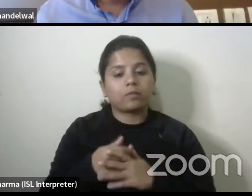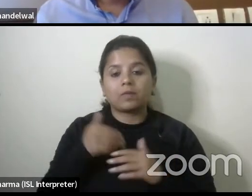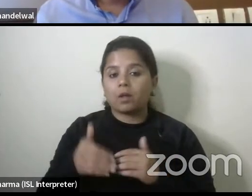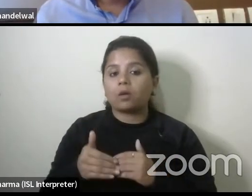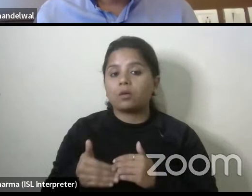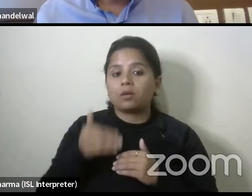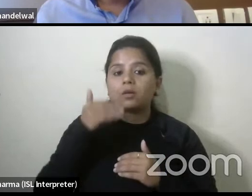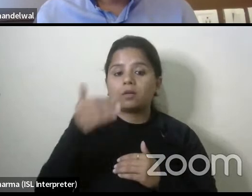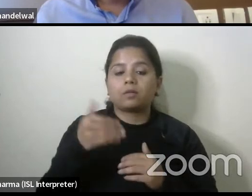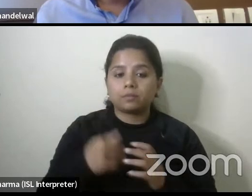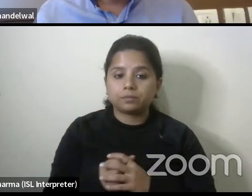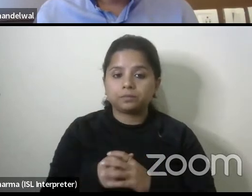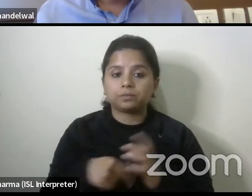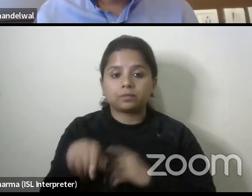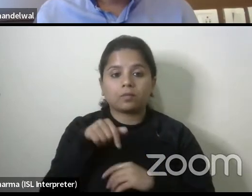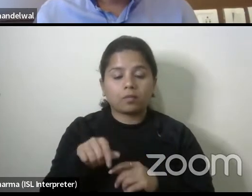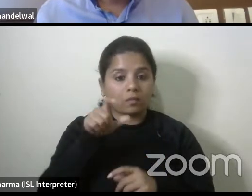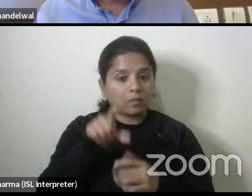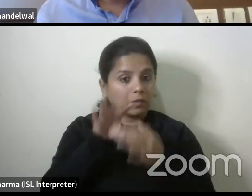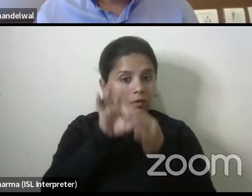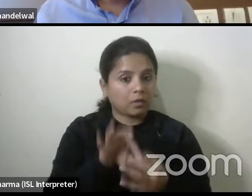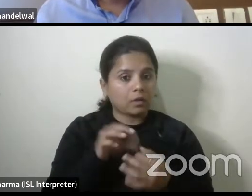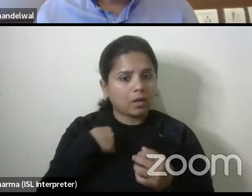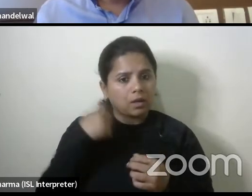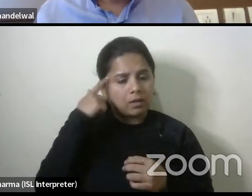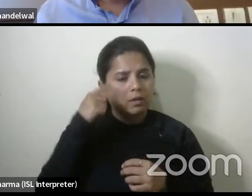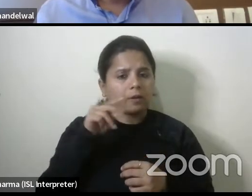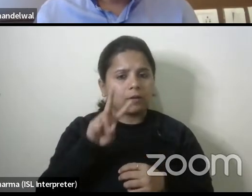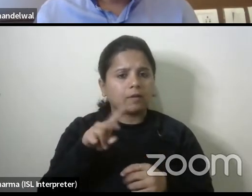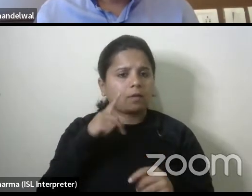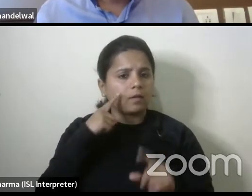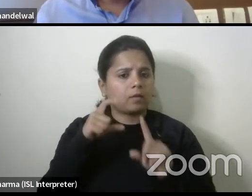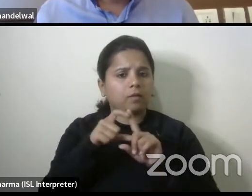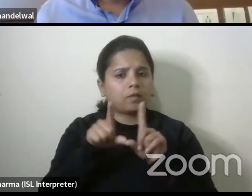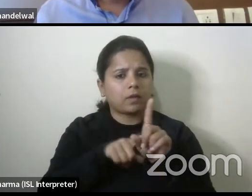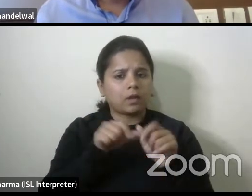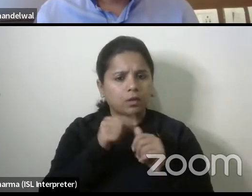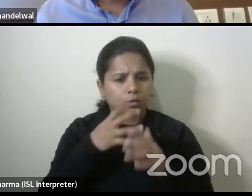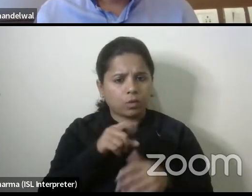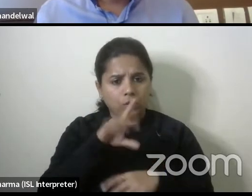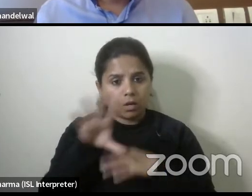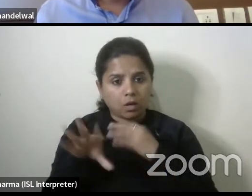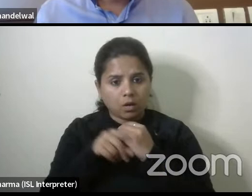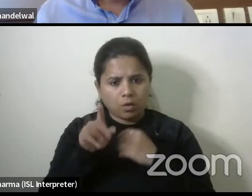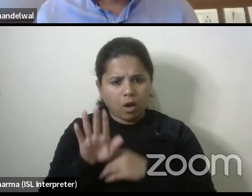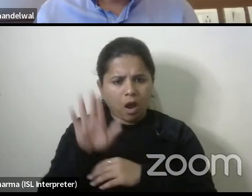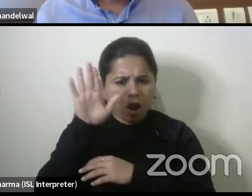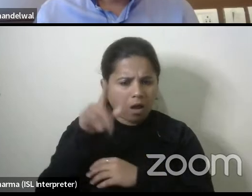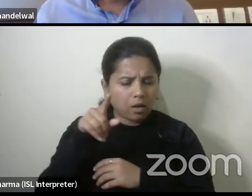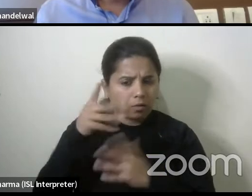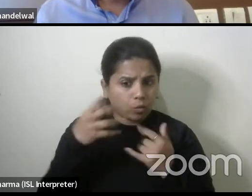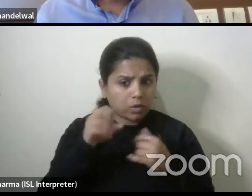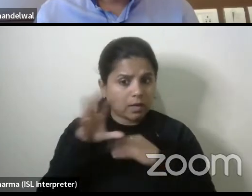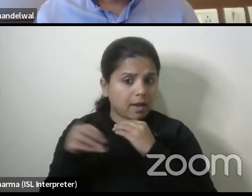the next aspect of it i think vidya is there anything that you would like to add in you have your hand raised